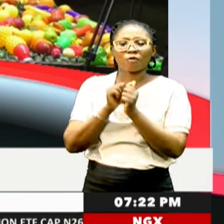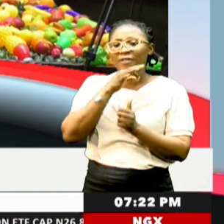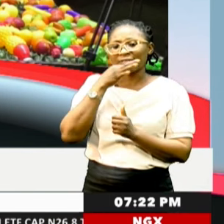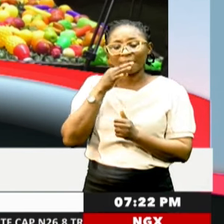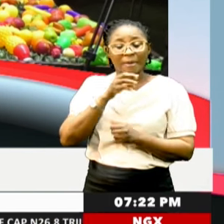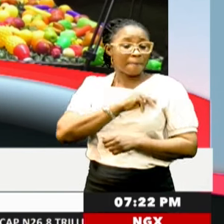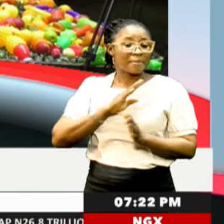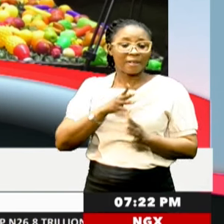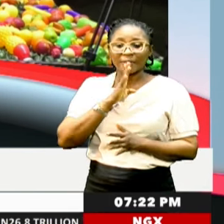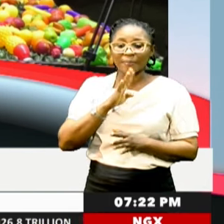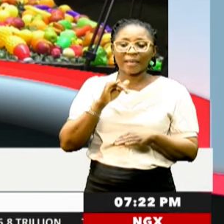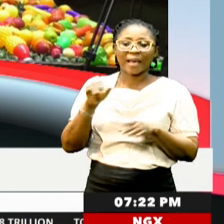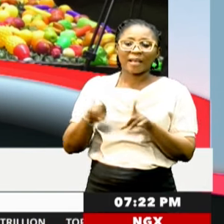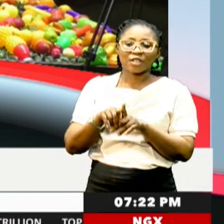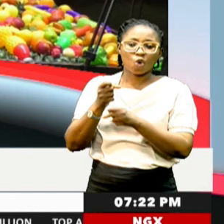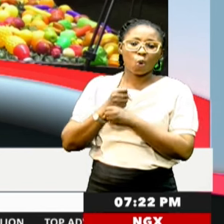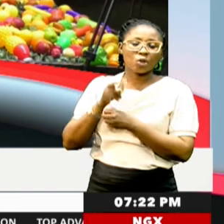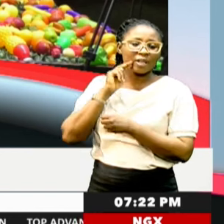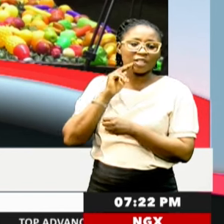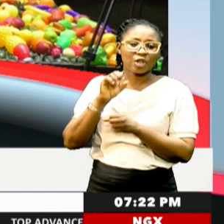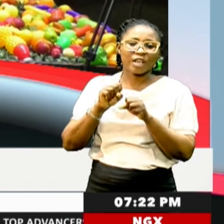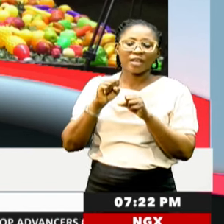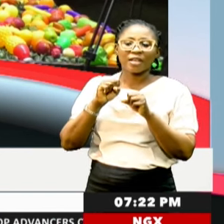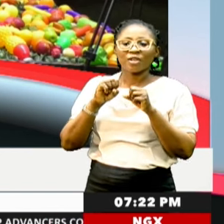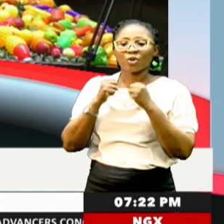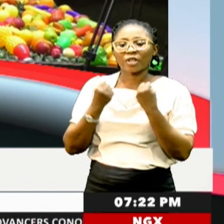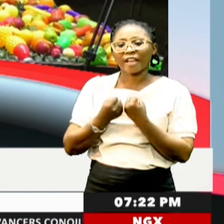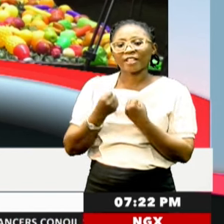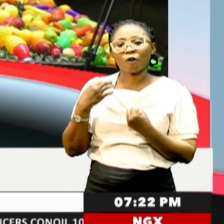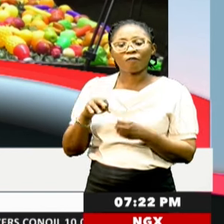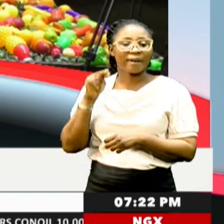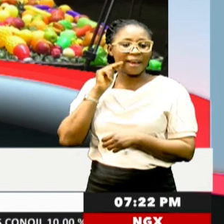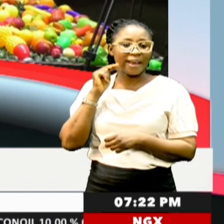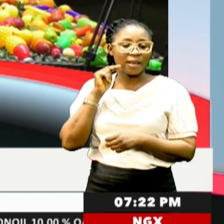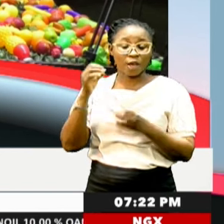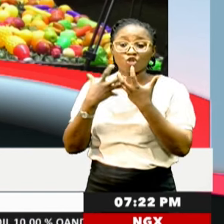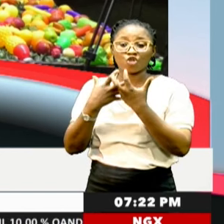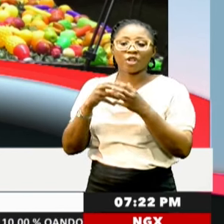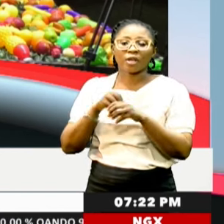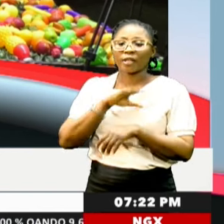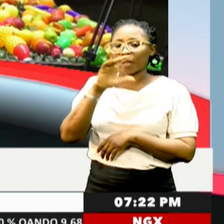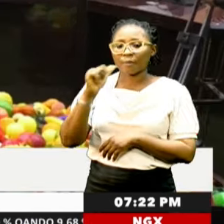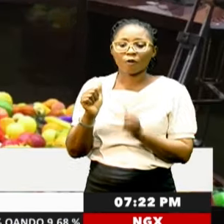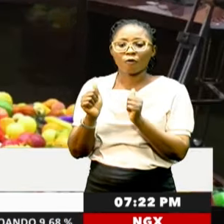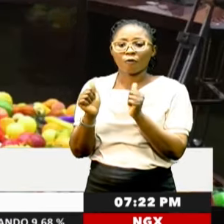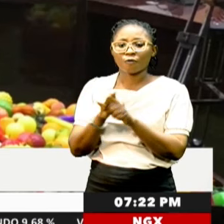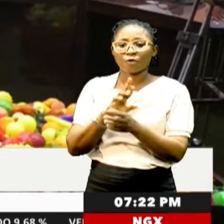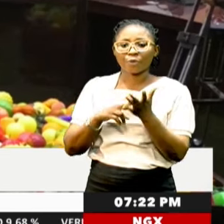The minister was speaking as he hosted the Nigerian Society of Engineers in Abuja. Moussa Baba Aliyu reports.